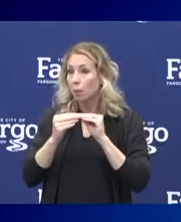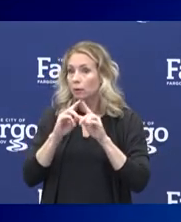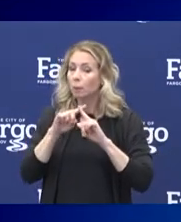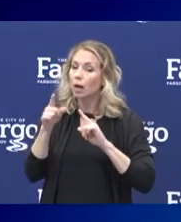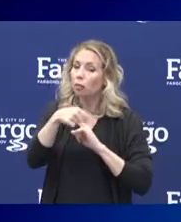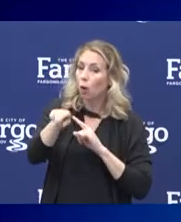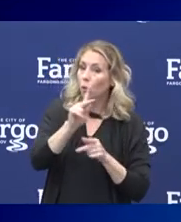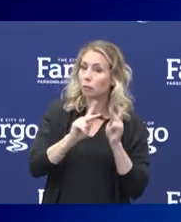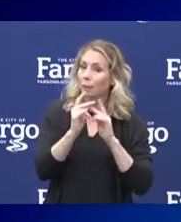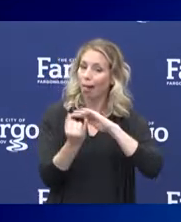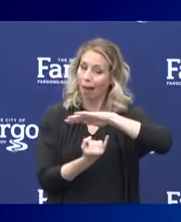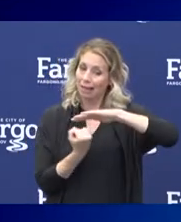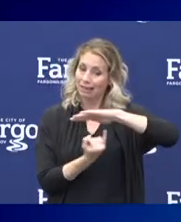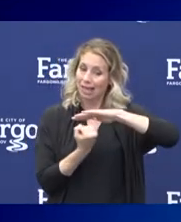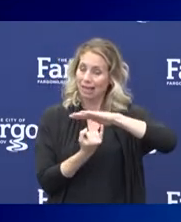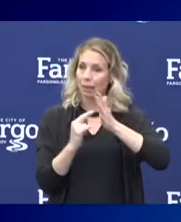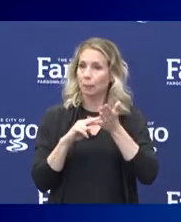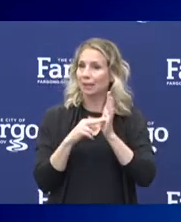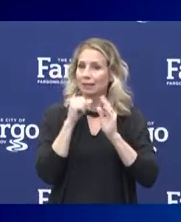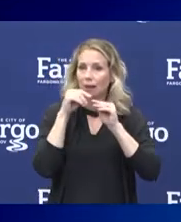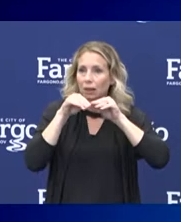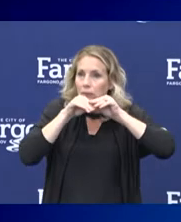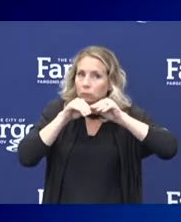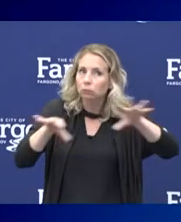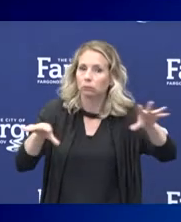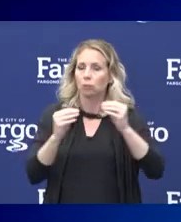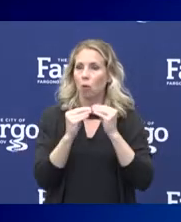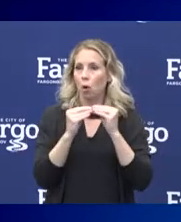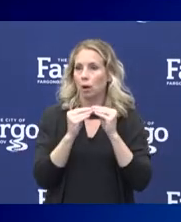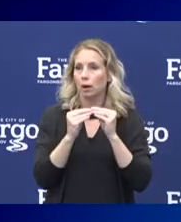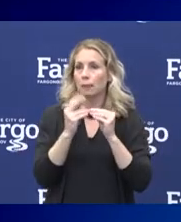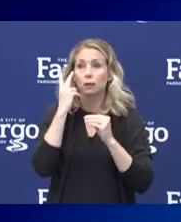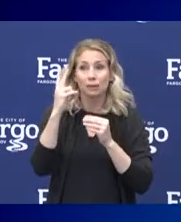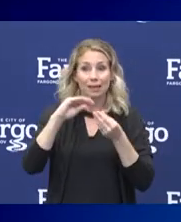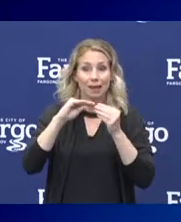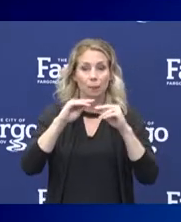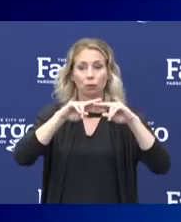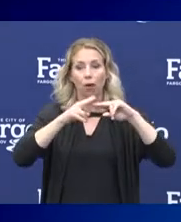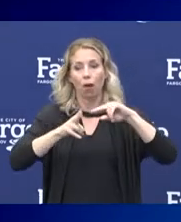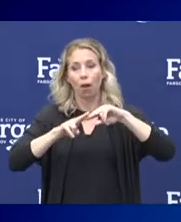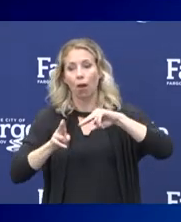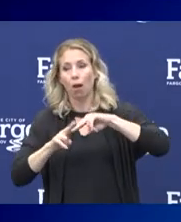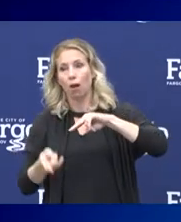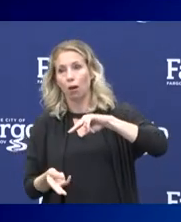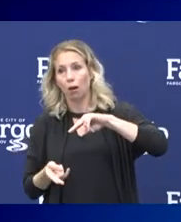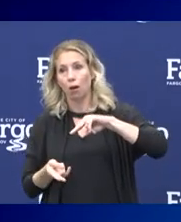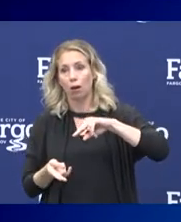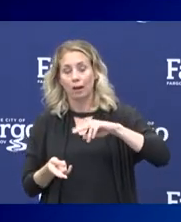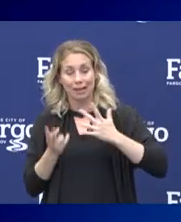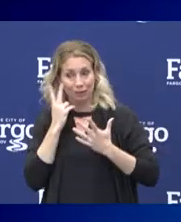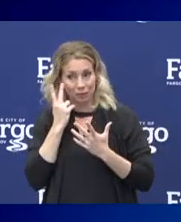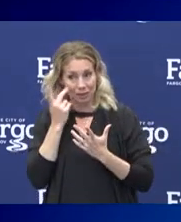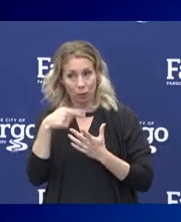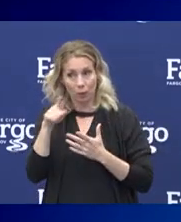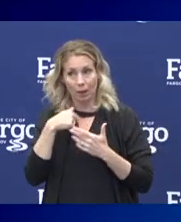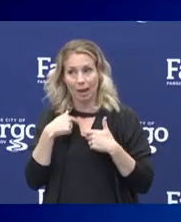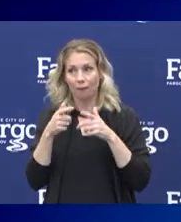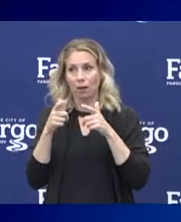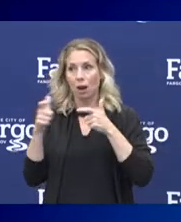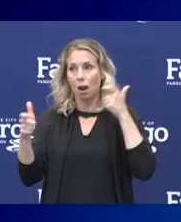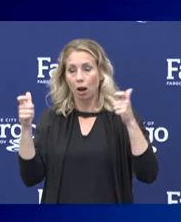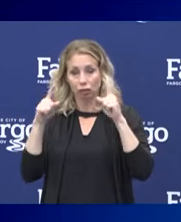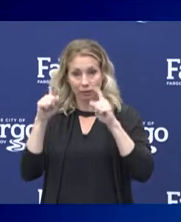cases, then we don't have continued spread, and you see the numbers drop off nicely after we have mass testing in a variety of different environments